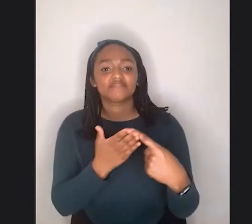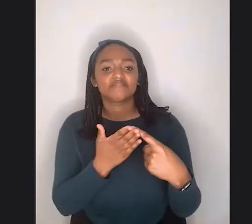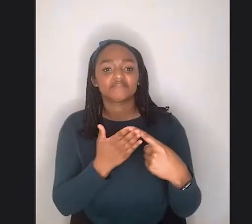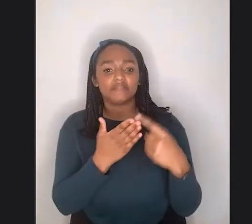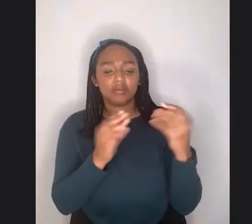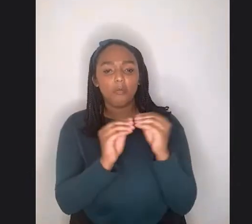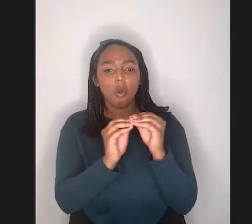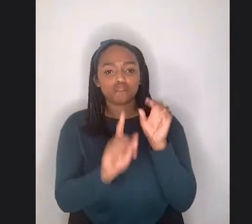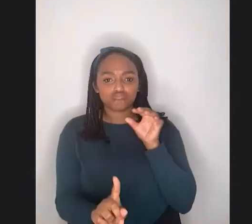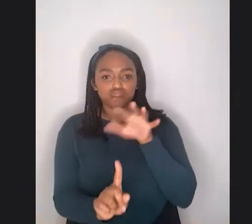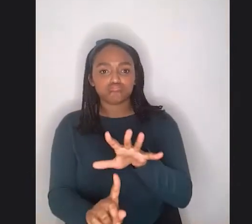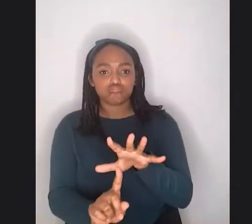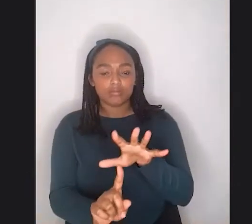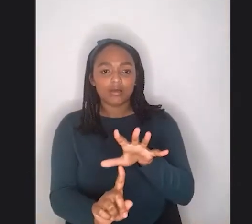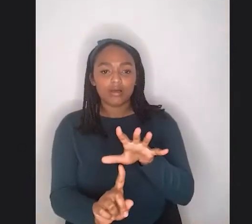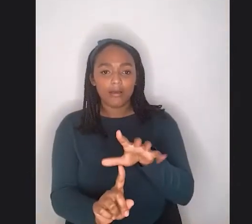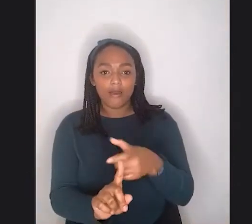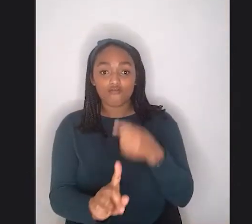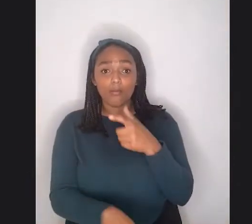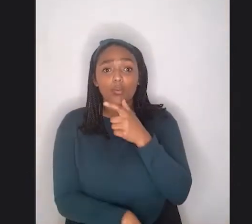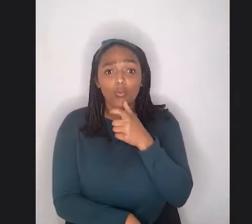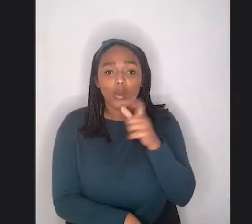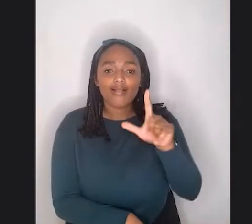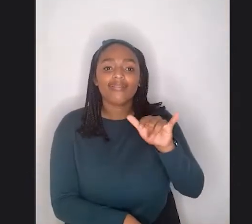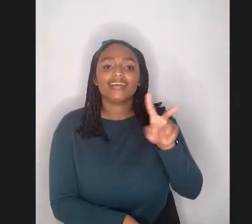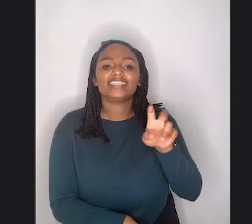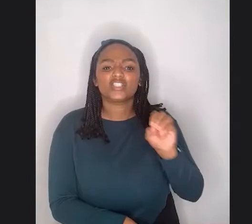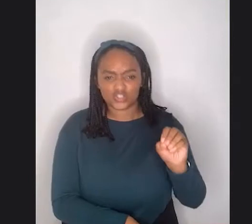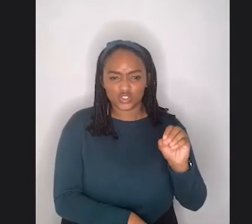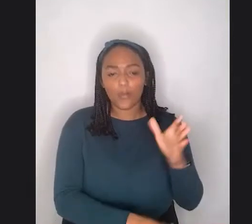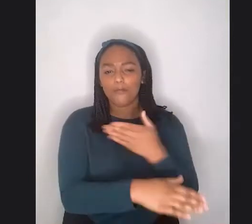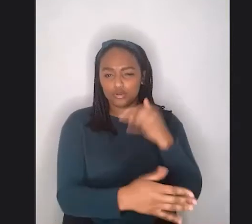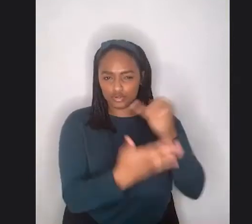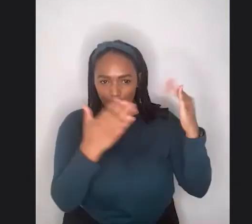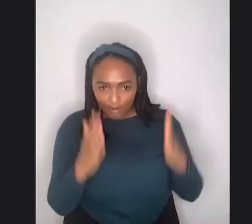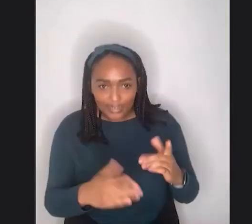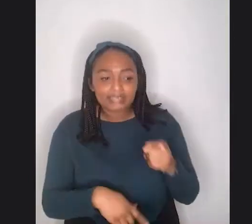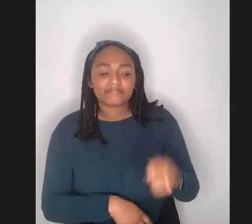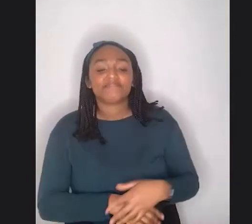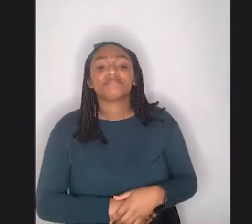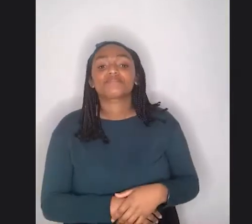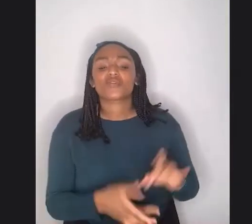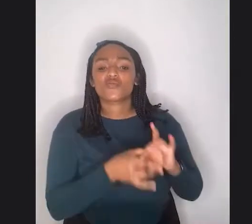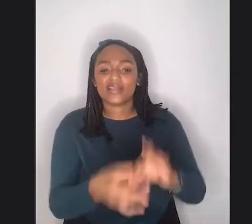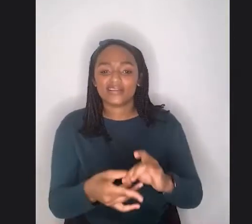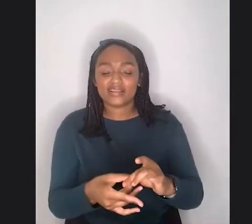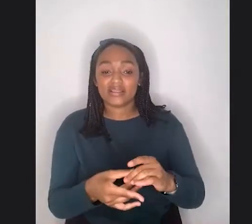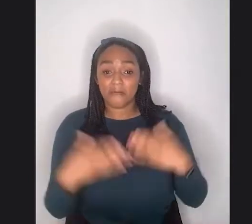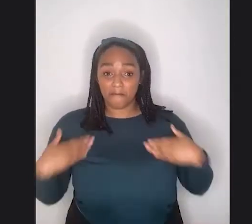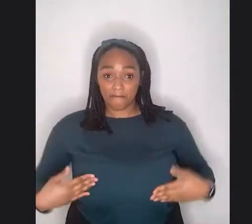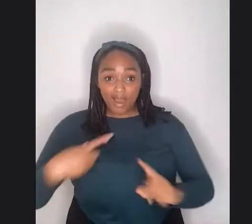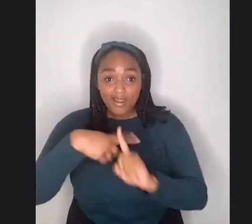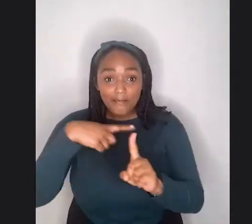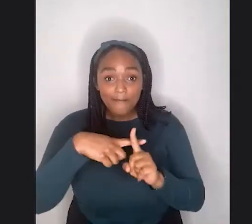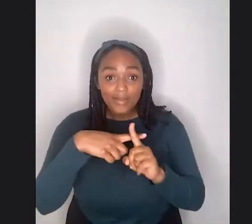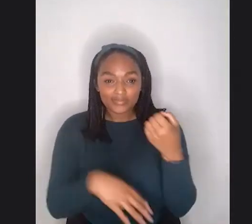I, by Lizzo talking about it, uh, related, related to how the body positive movement in the early days of social